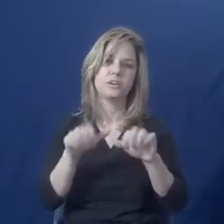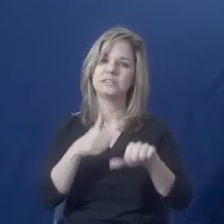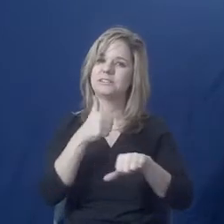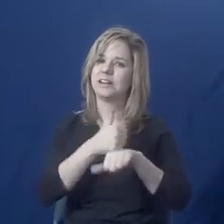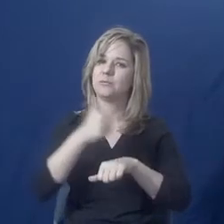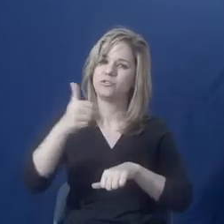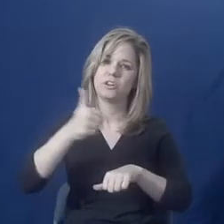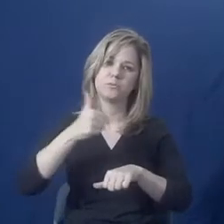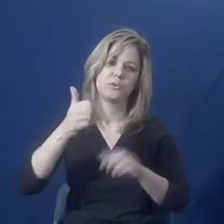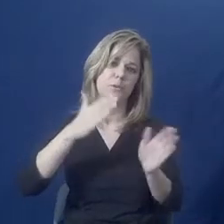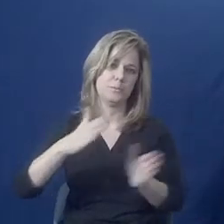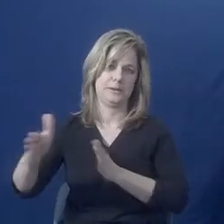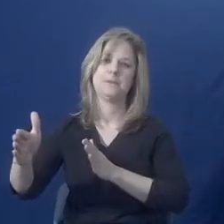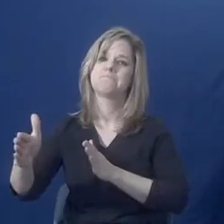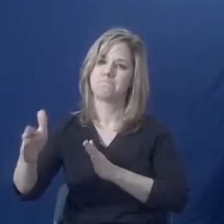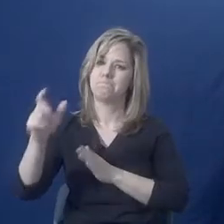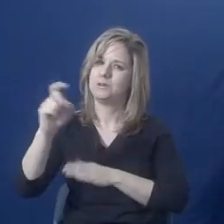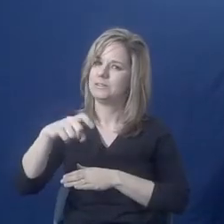in place.